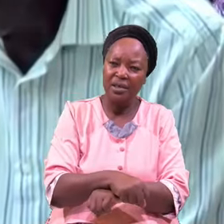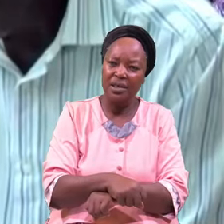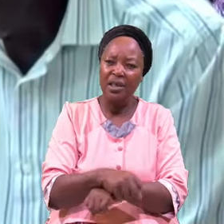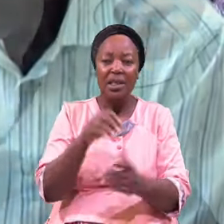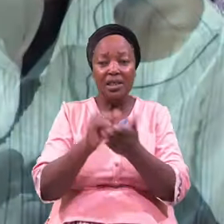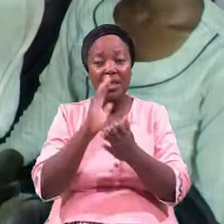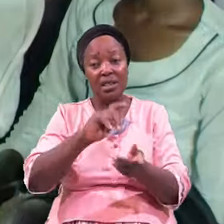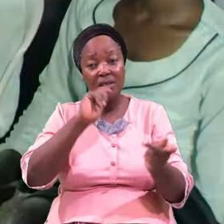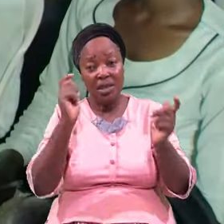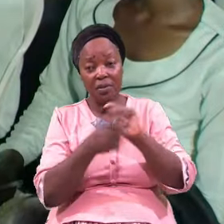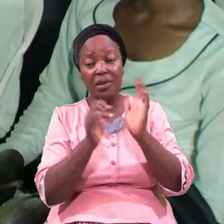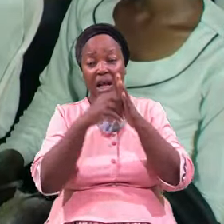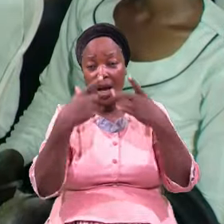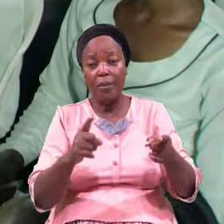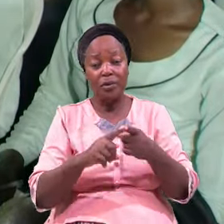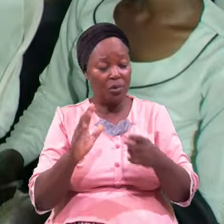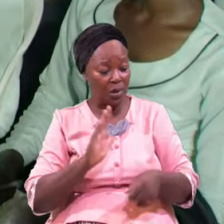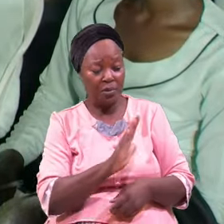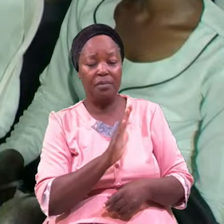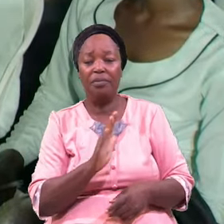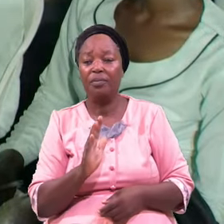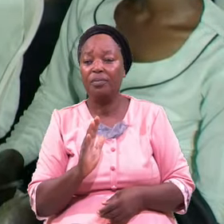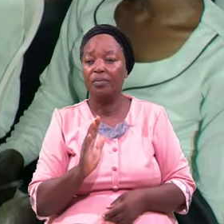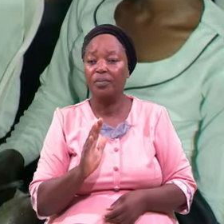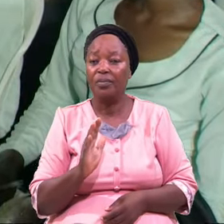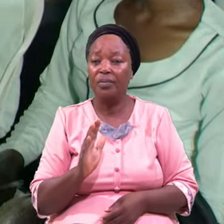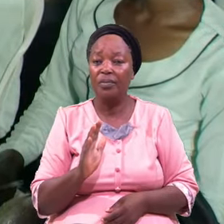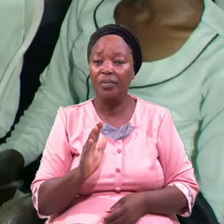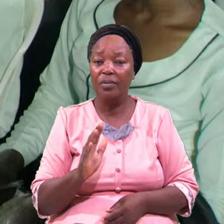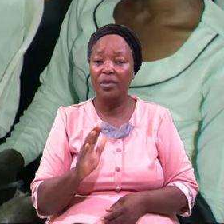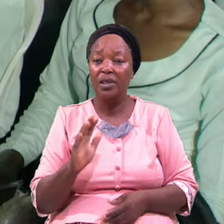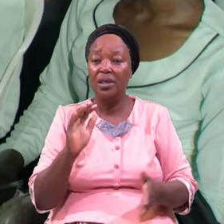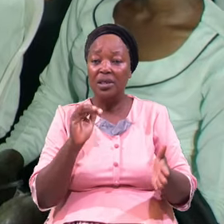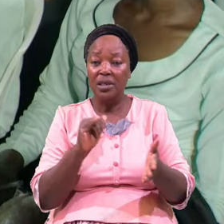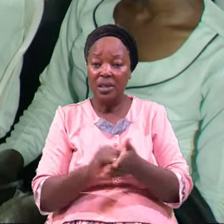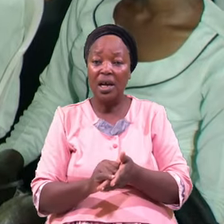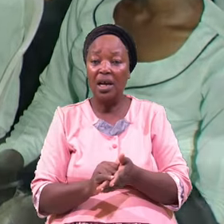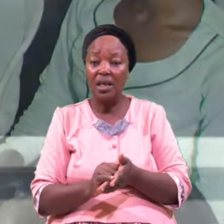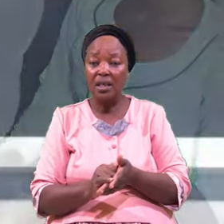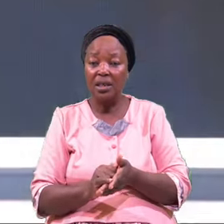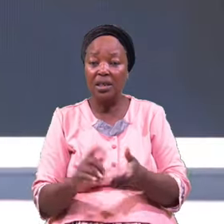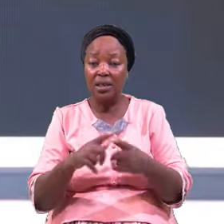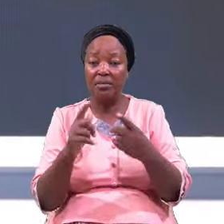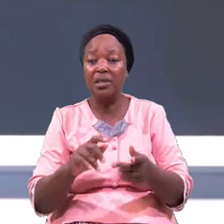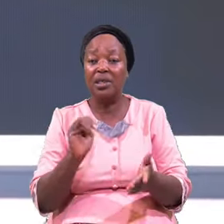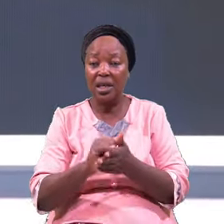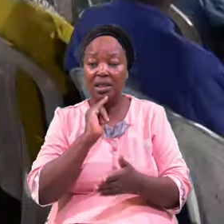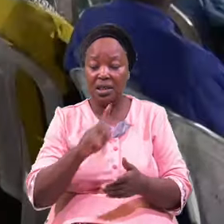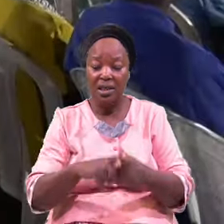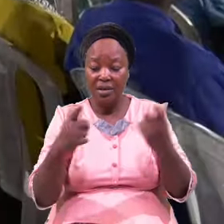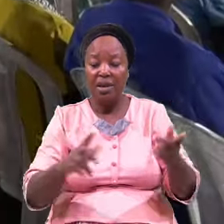Transformation That Happened To Him That's The Transformation That Is Going To Happen To You